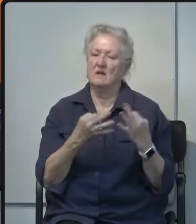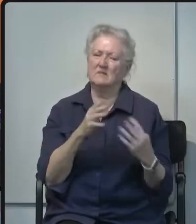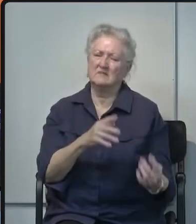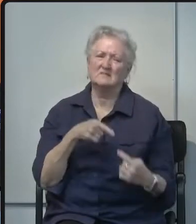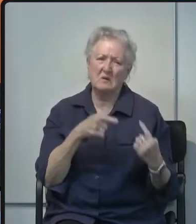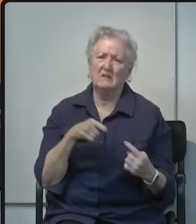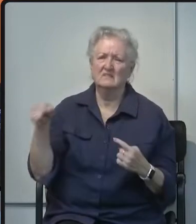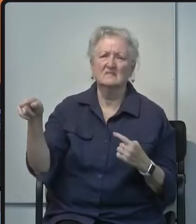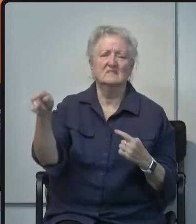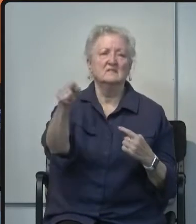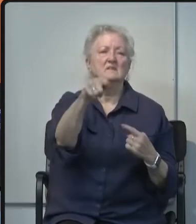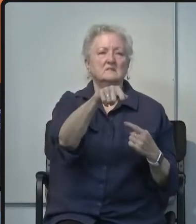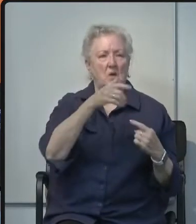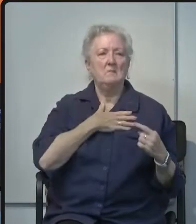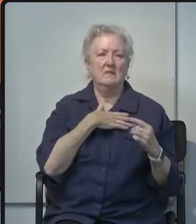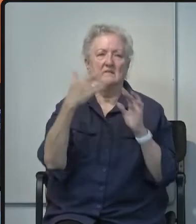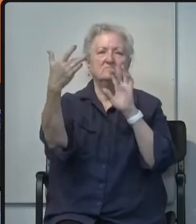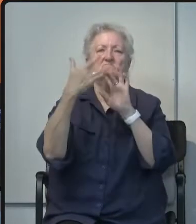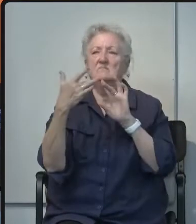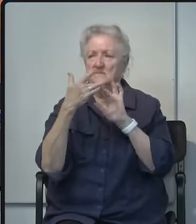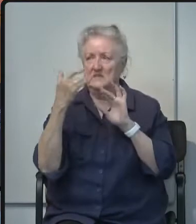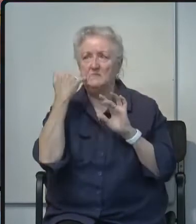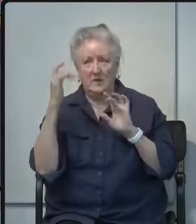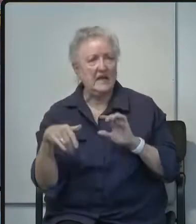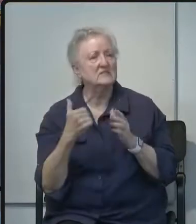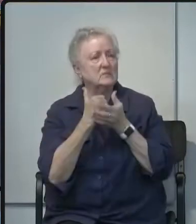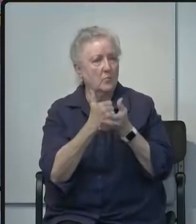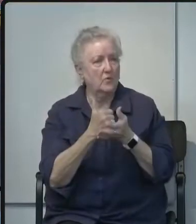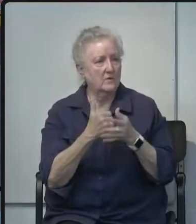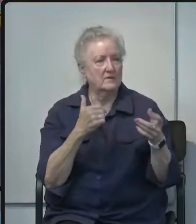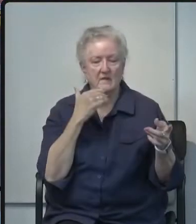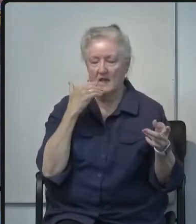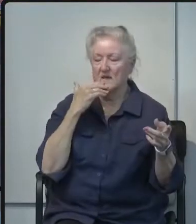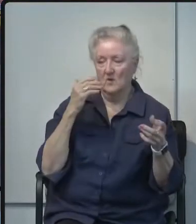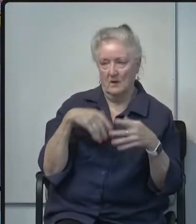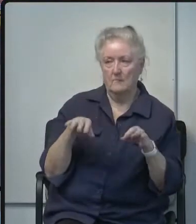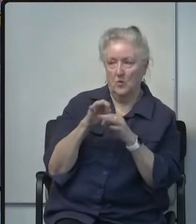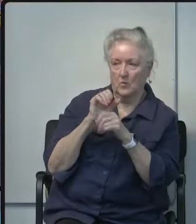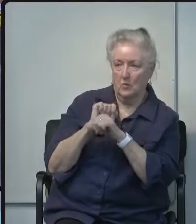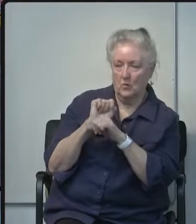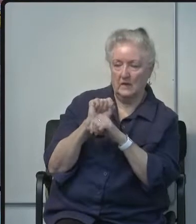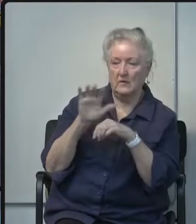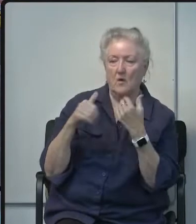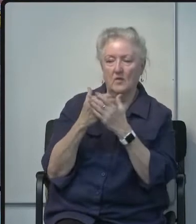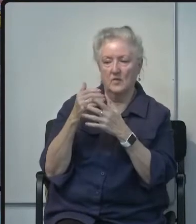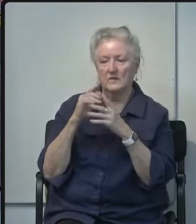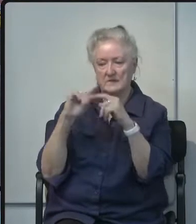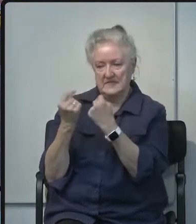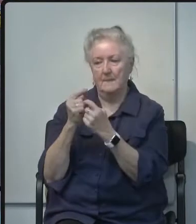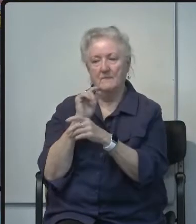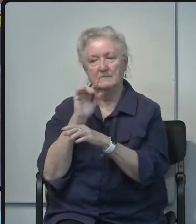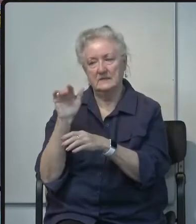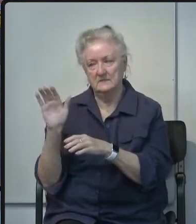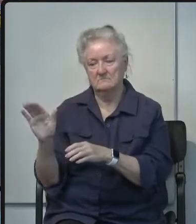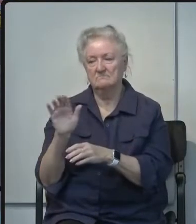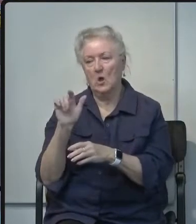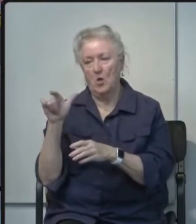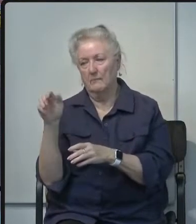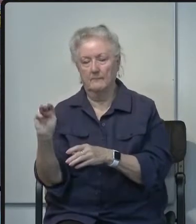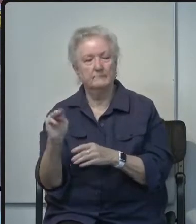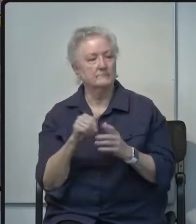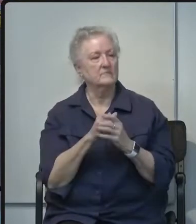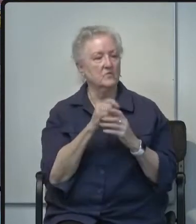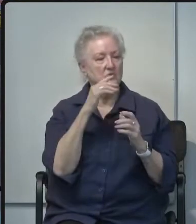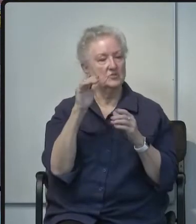please reach out if we can be of support thank you very much for your important work and all the team at calm and uh for sharing this information with us